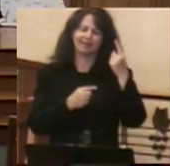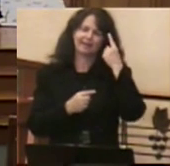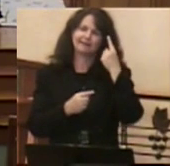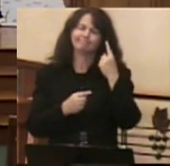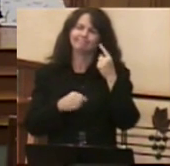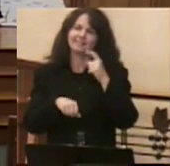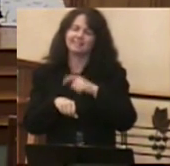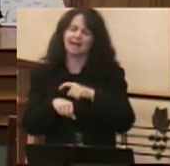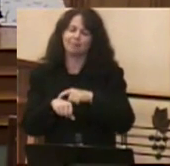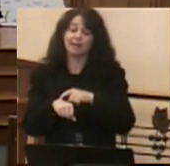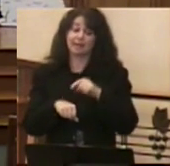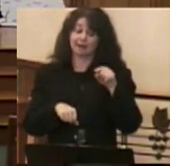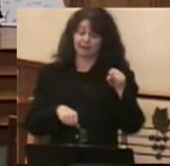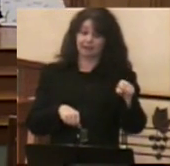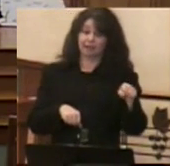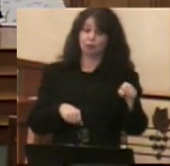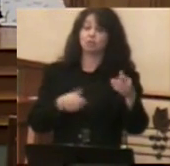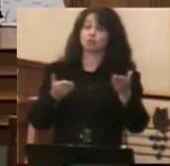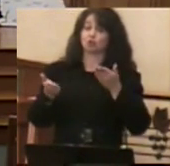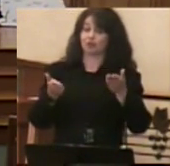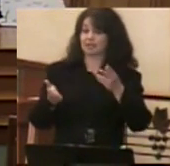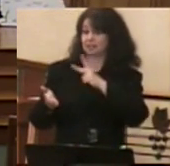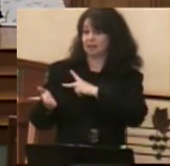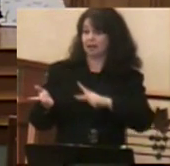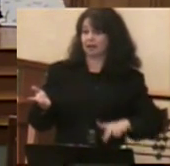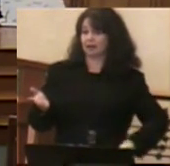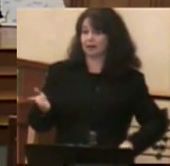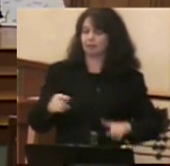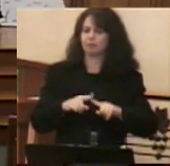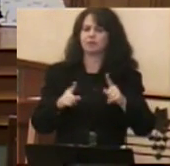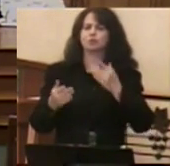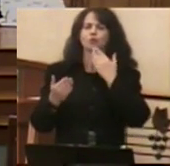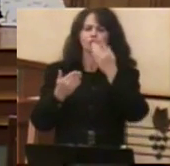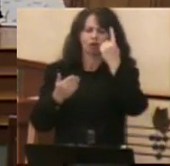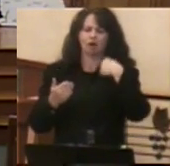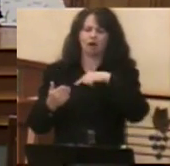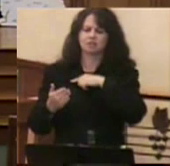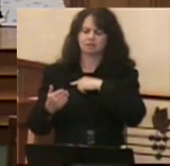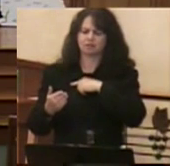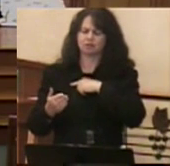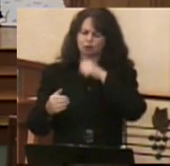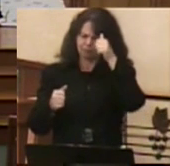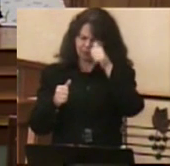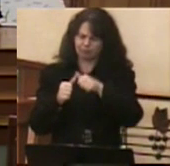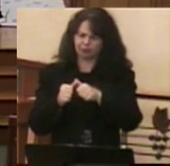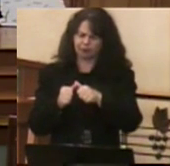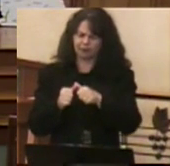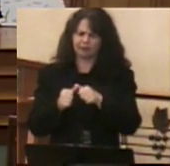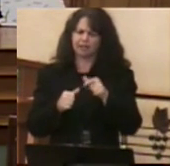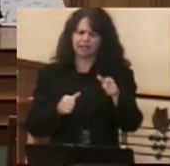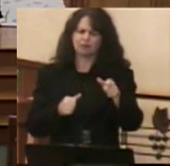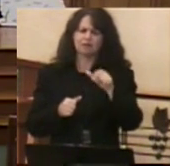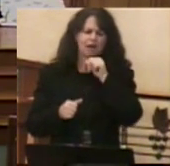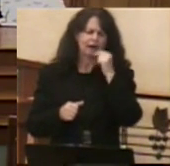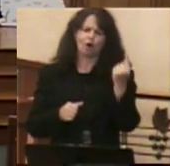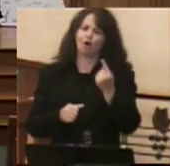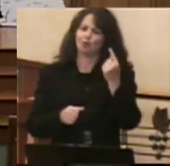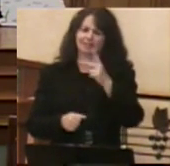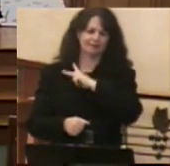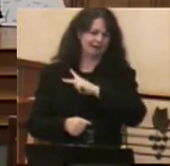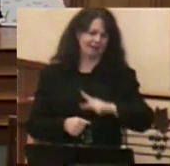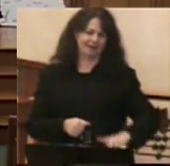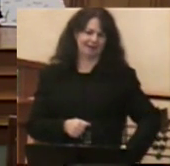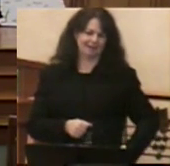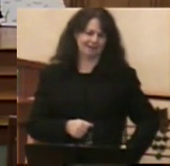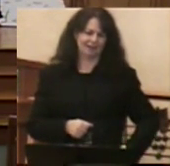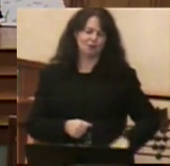the time when David was serving as king. But it is good for us to spend time in David's story so that we hear about his